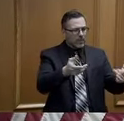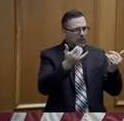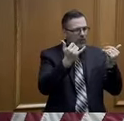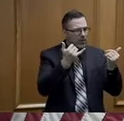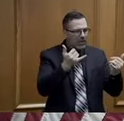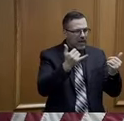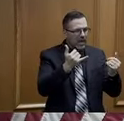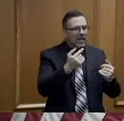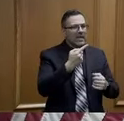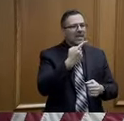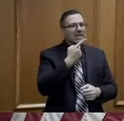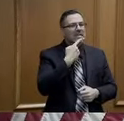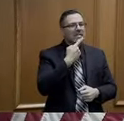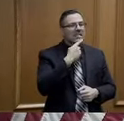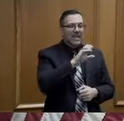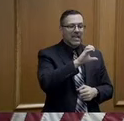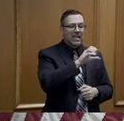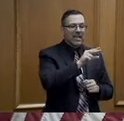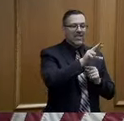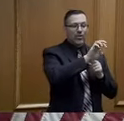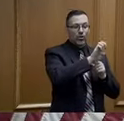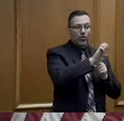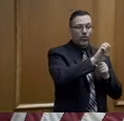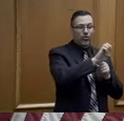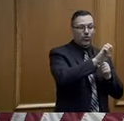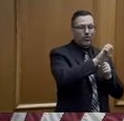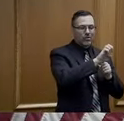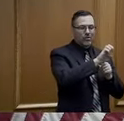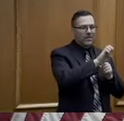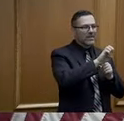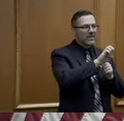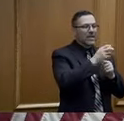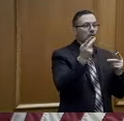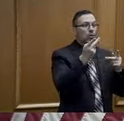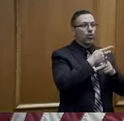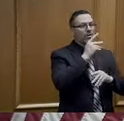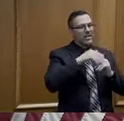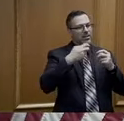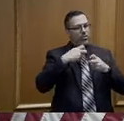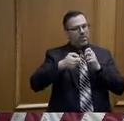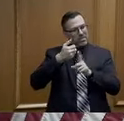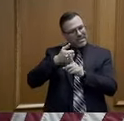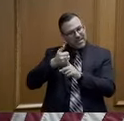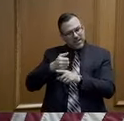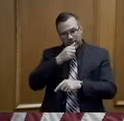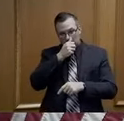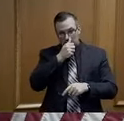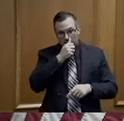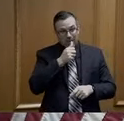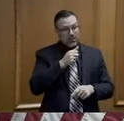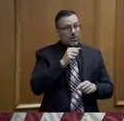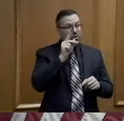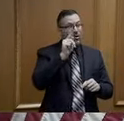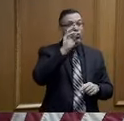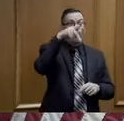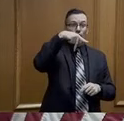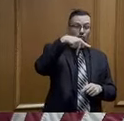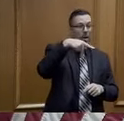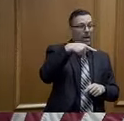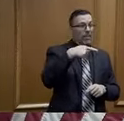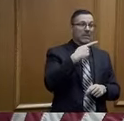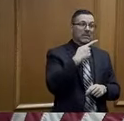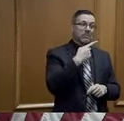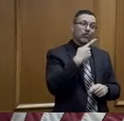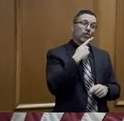cure can't be worse than the problem itself. And it sounds like he's saying if it's not over in 15 days, he's going to encourage things